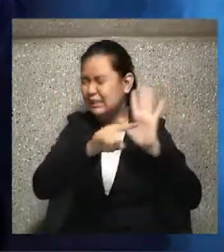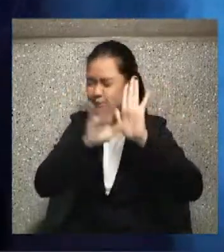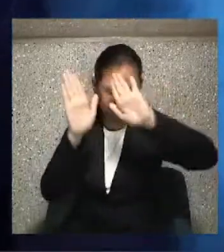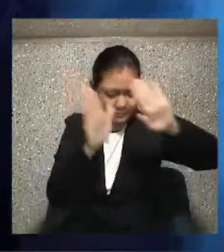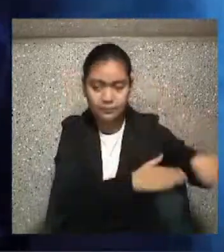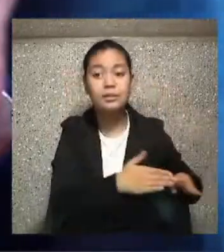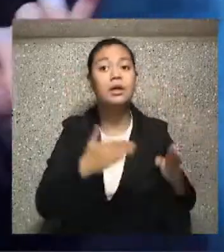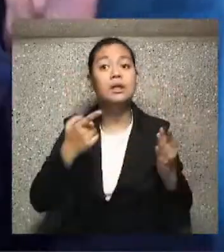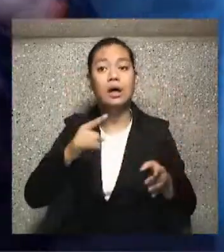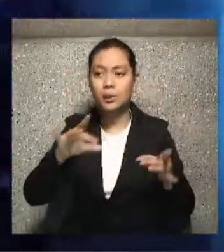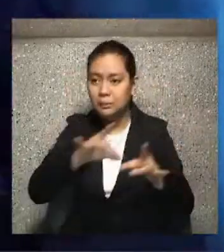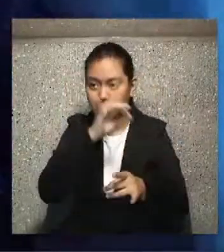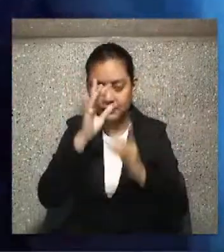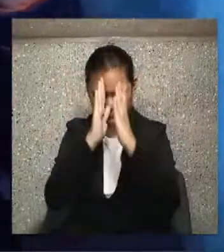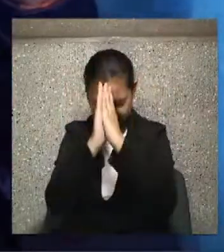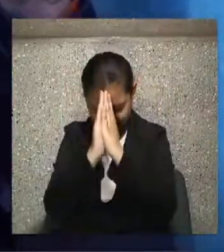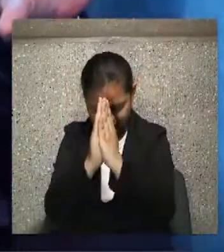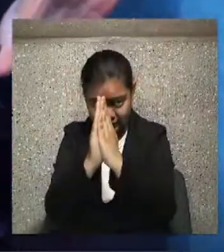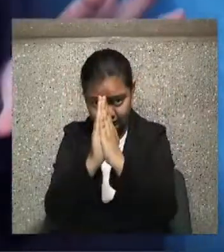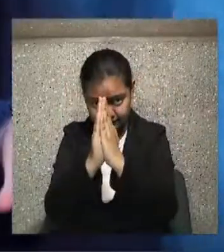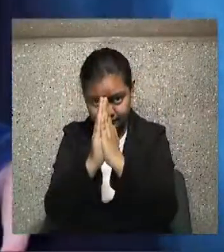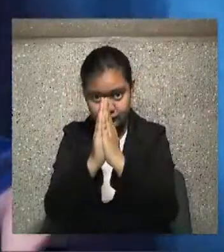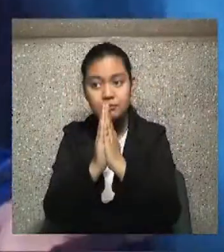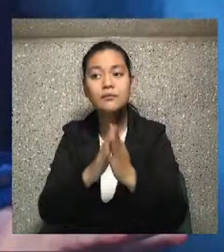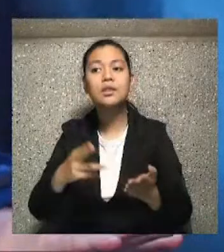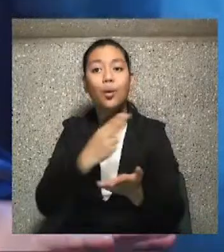Souls in purgatory. Chapel of divine mercy.